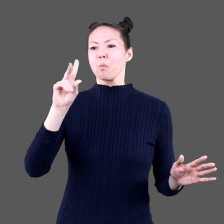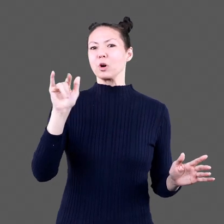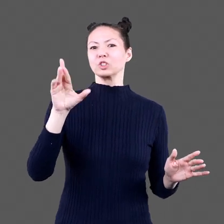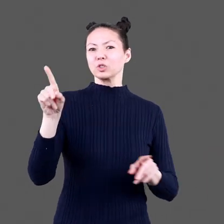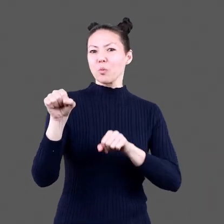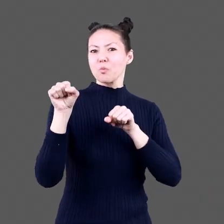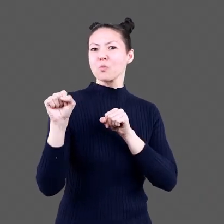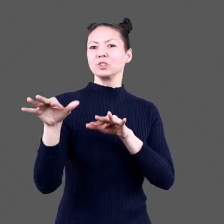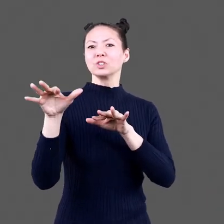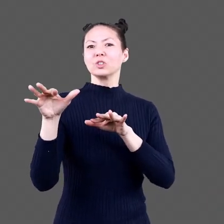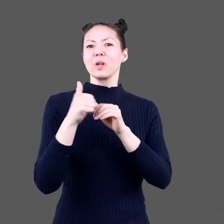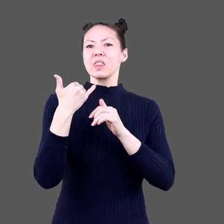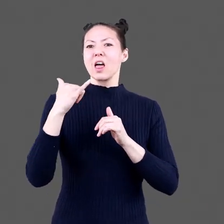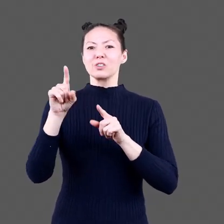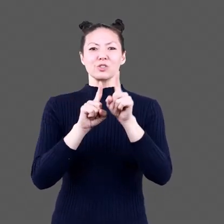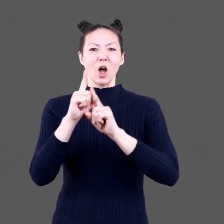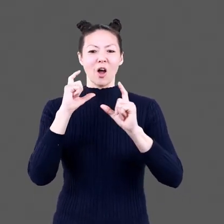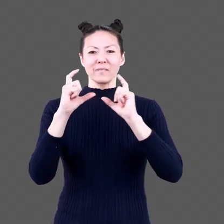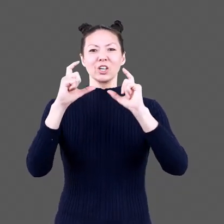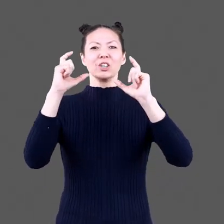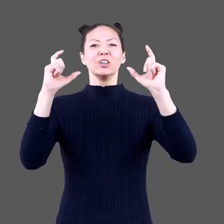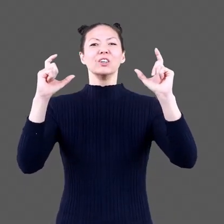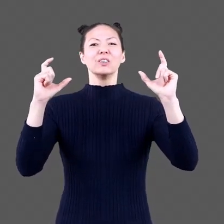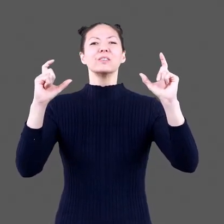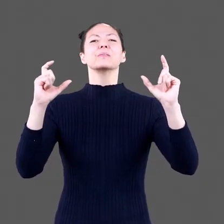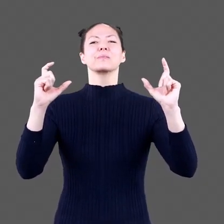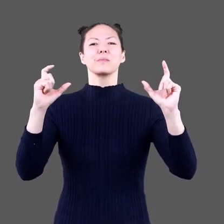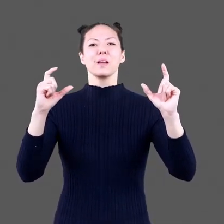blue pointy wizard hat Covered in yellow stars